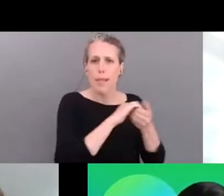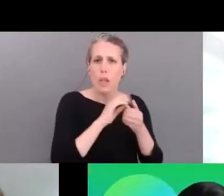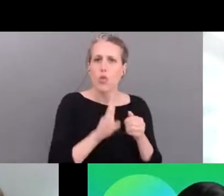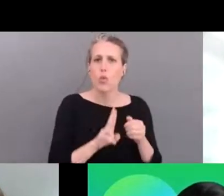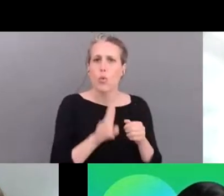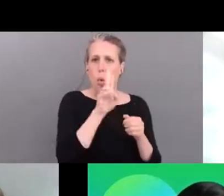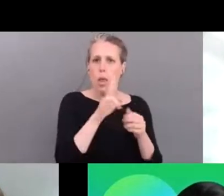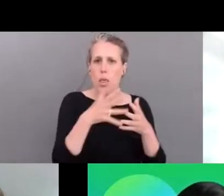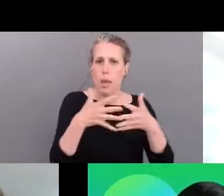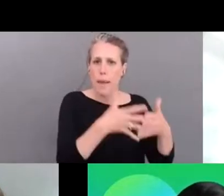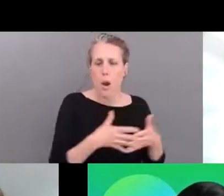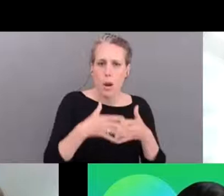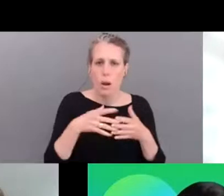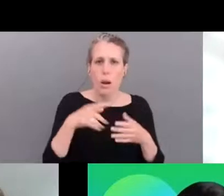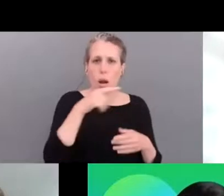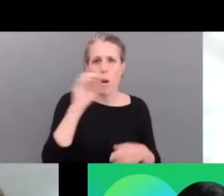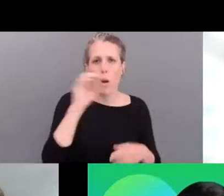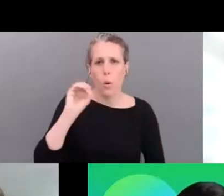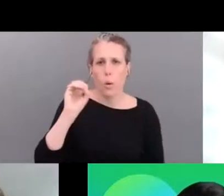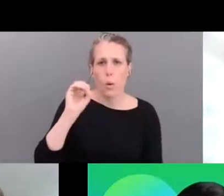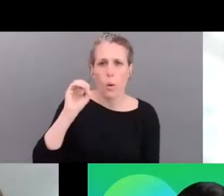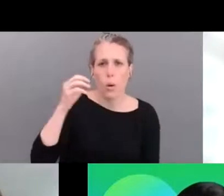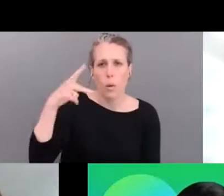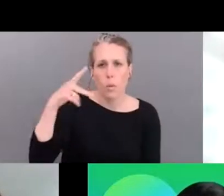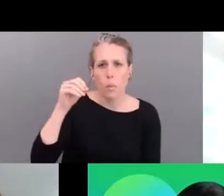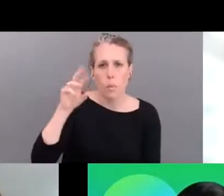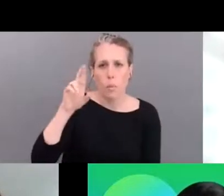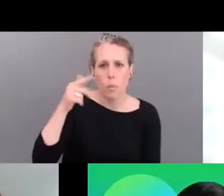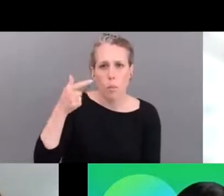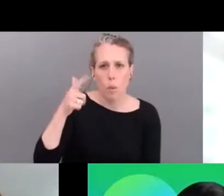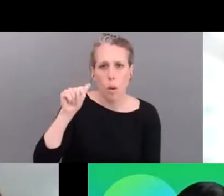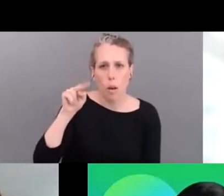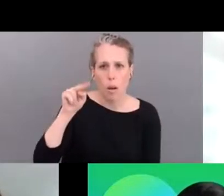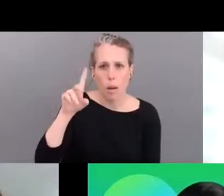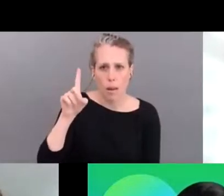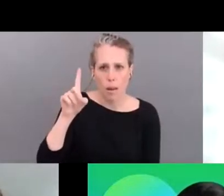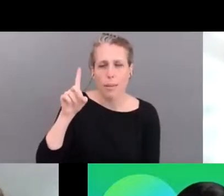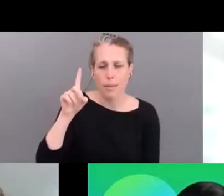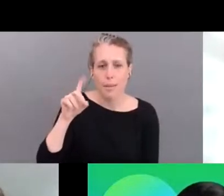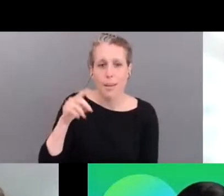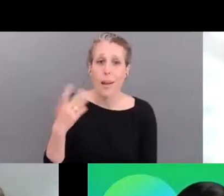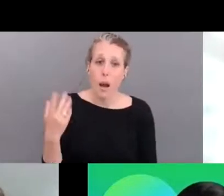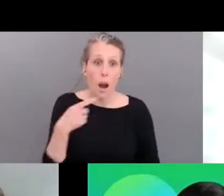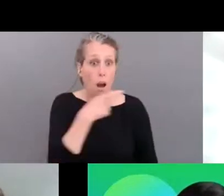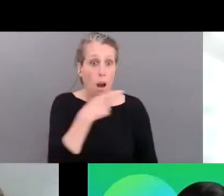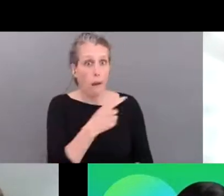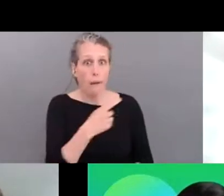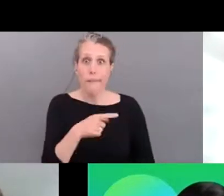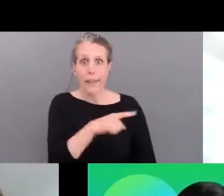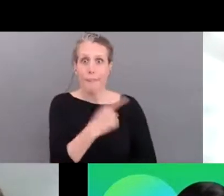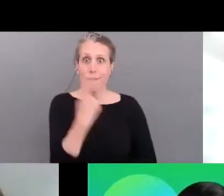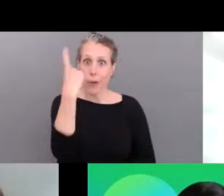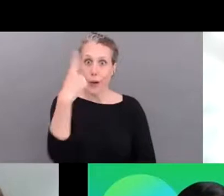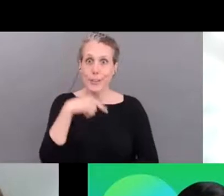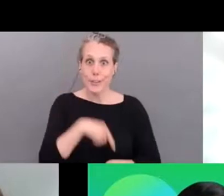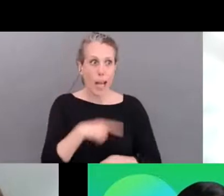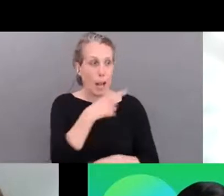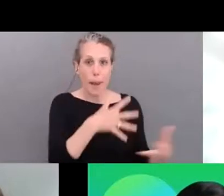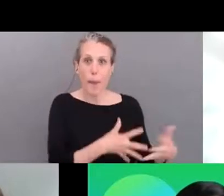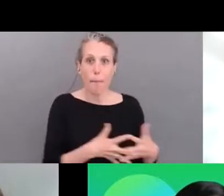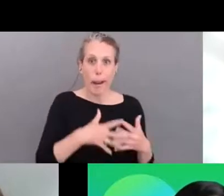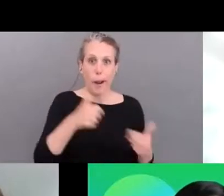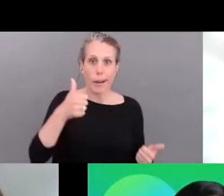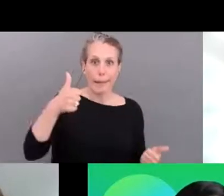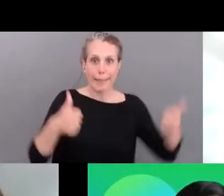out of portland in oregon for once the north americans are ahead of us on an environmental campaign um but